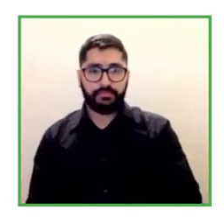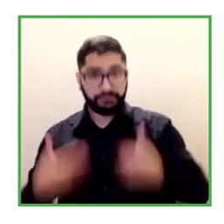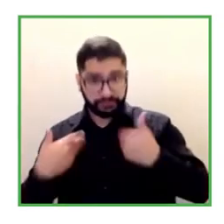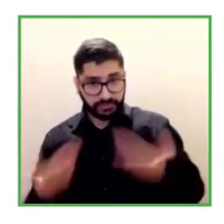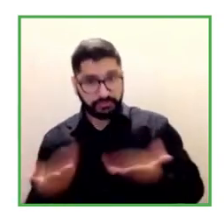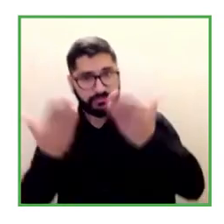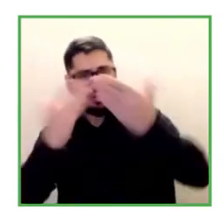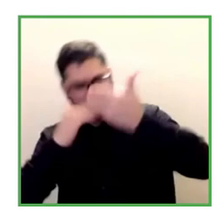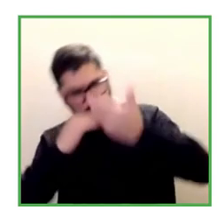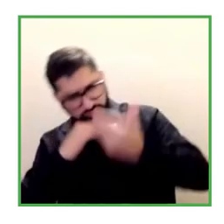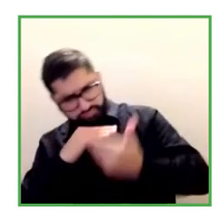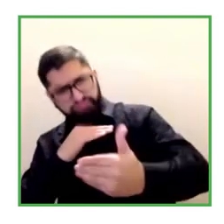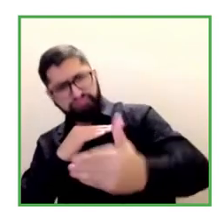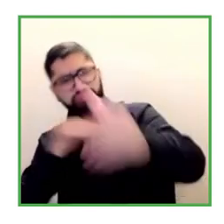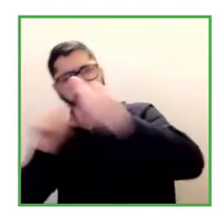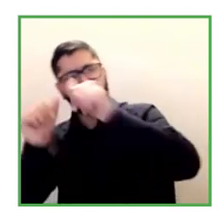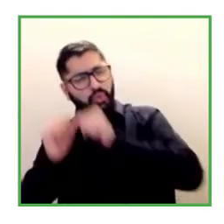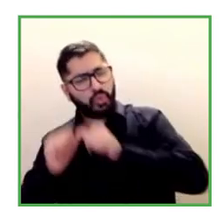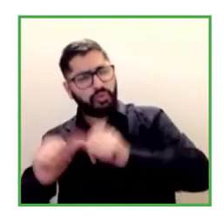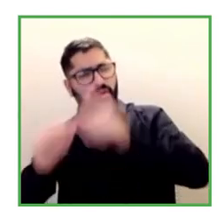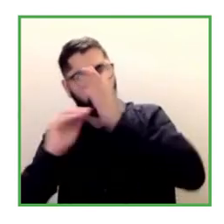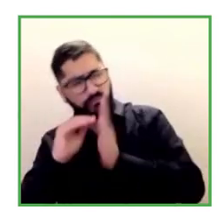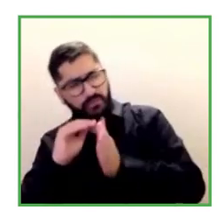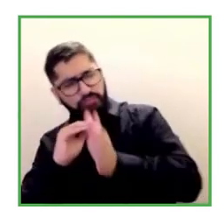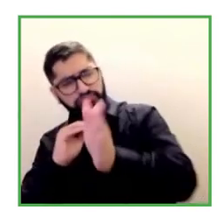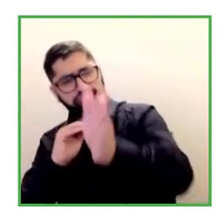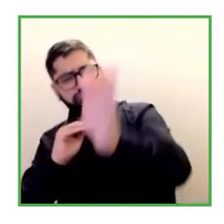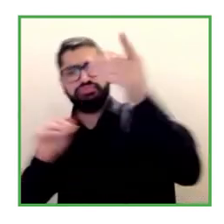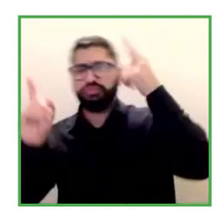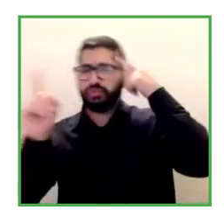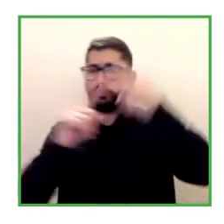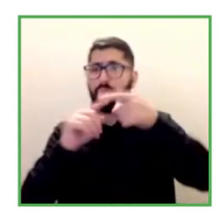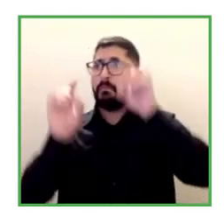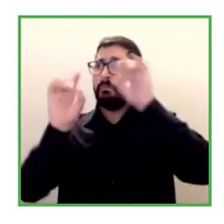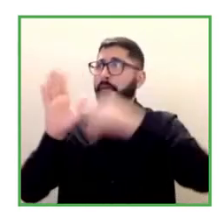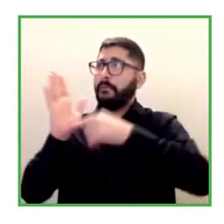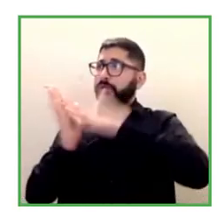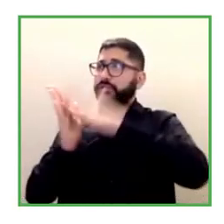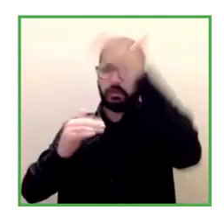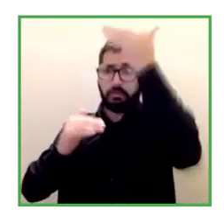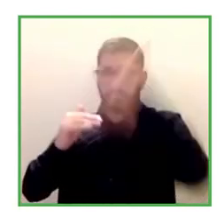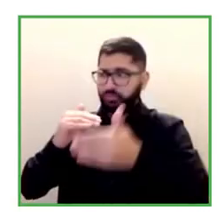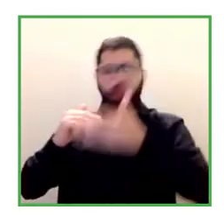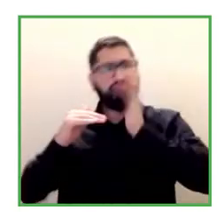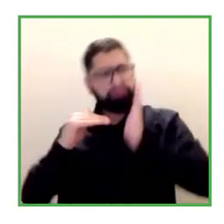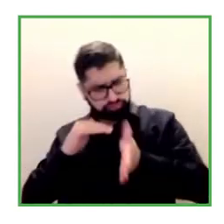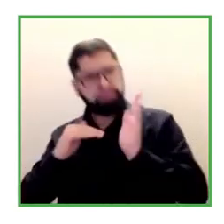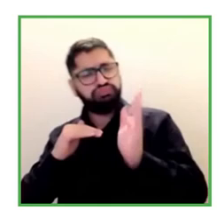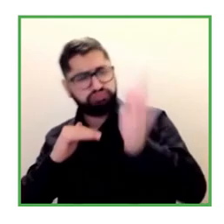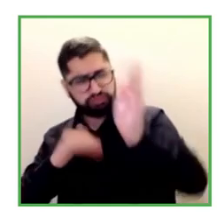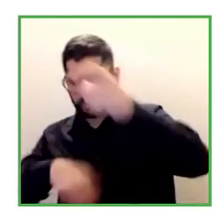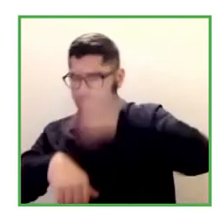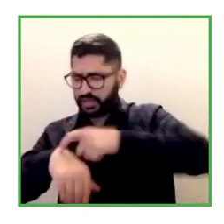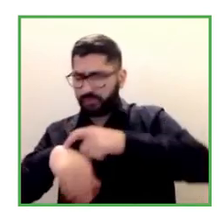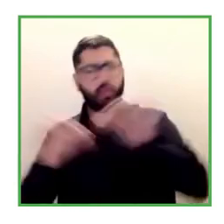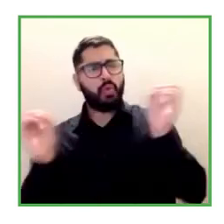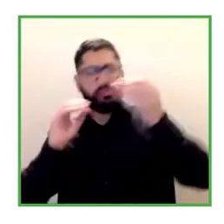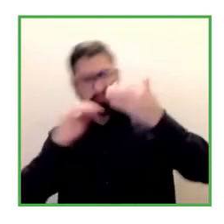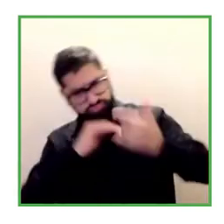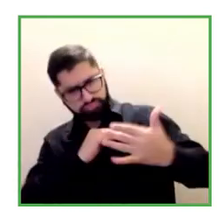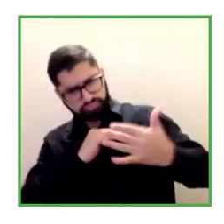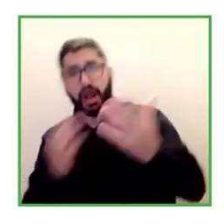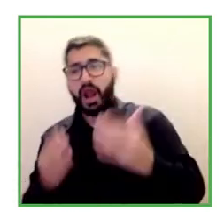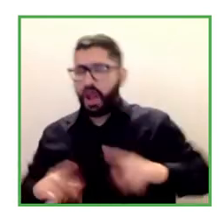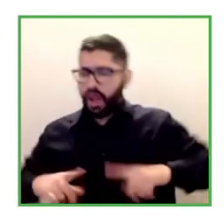further than just the hiring and the person can remain and can ensure the improvement of the